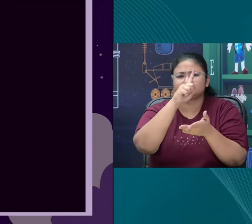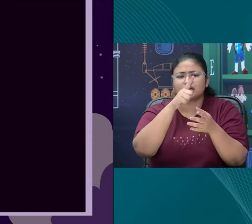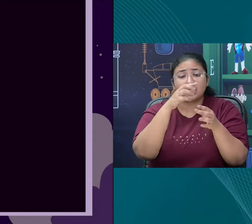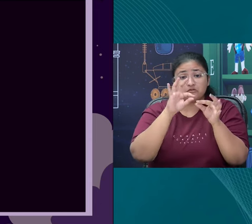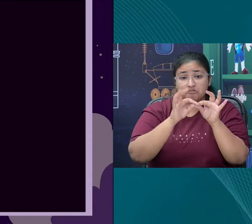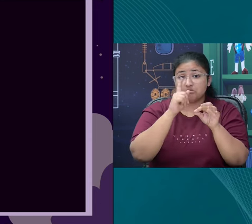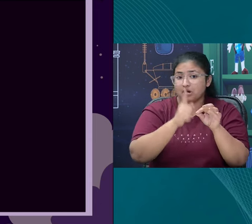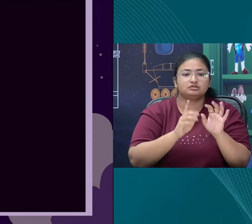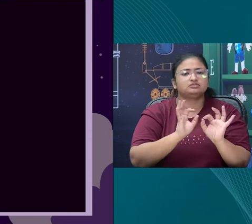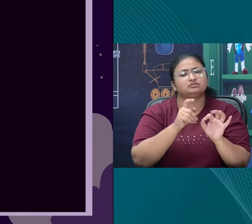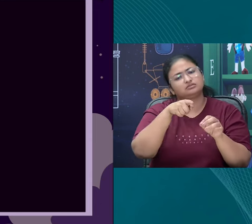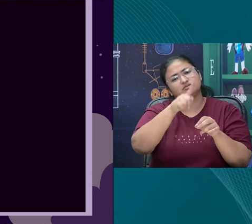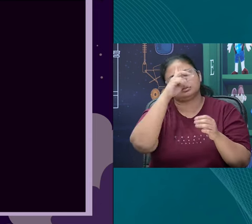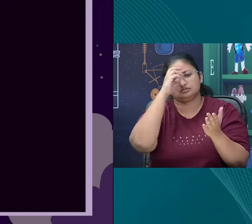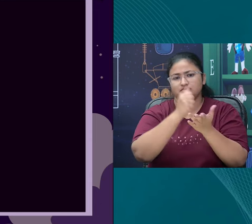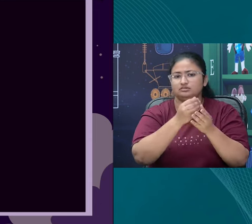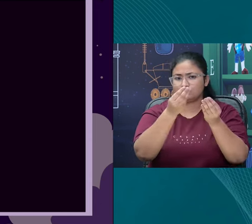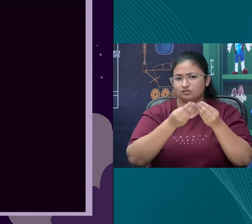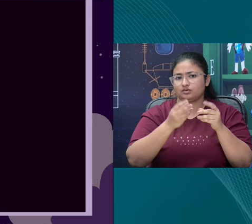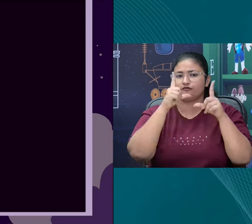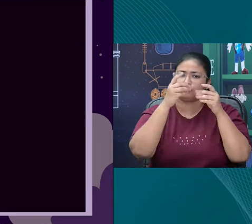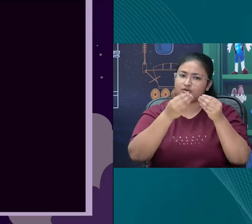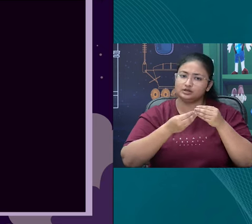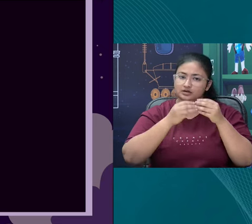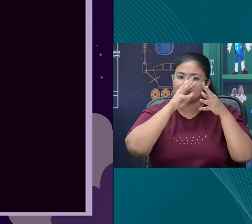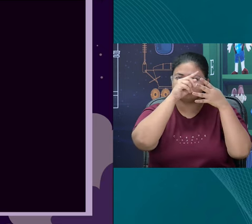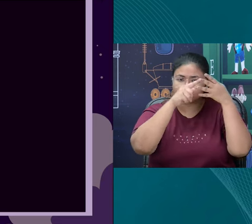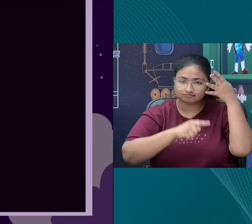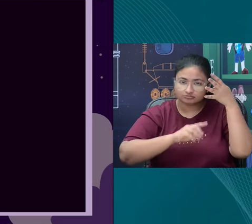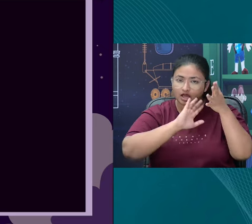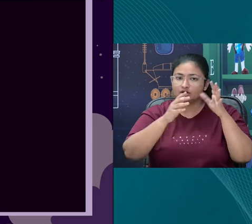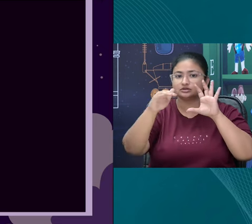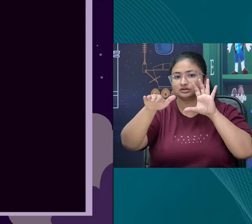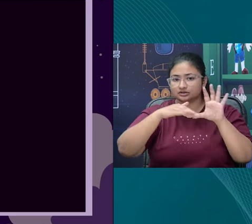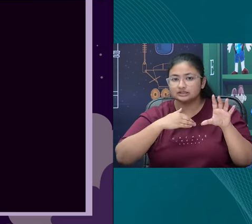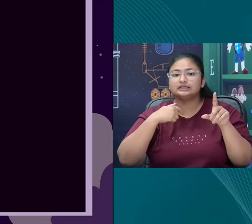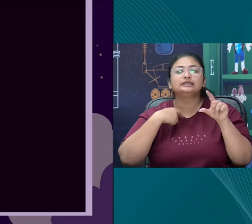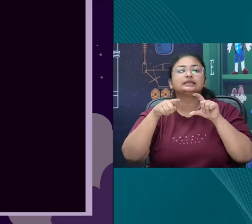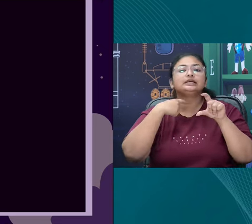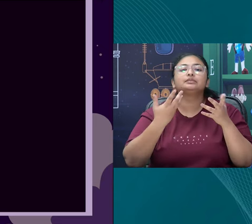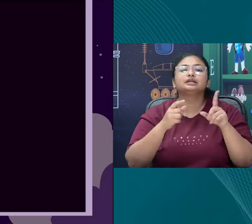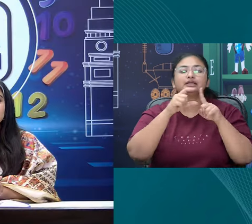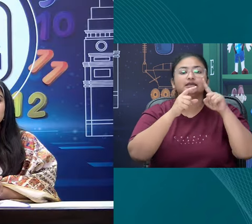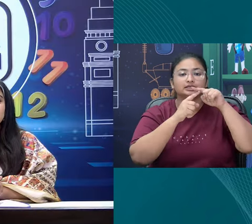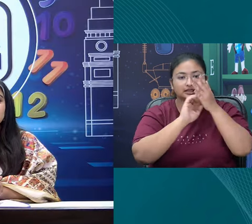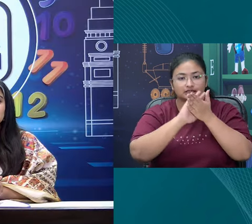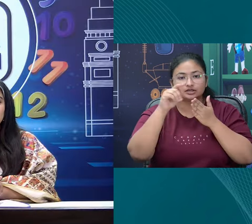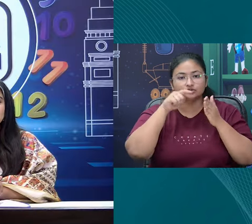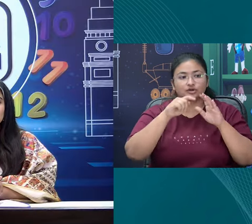you can simply skip it. So, in this format please send your homeworks to us on the email id which is dth